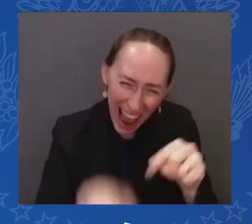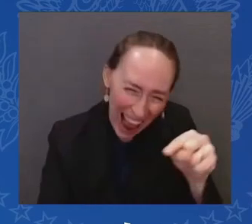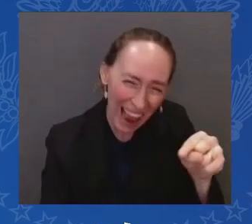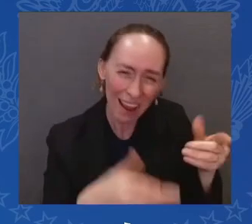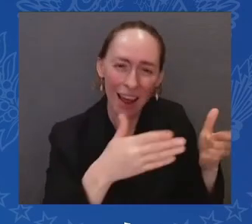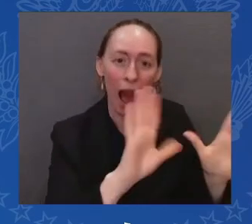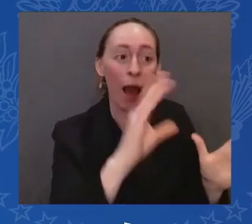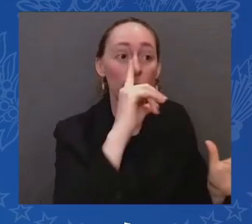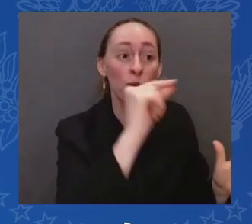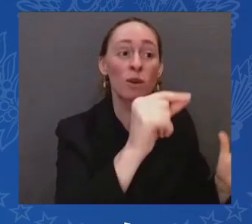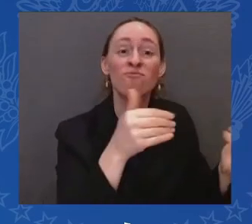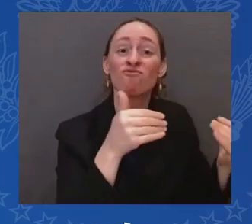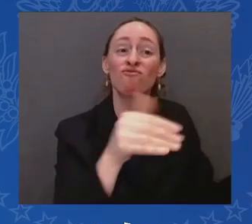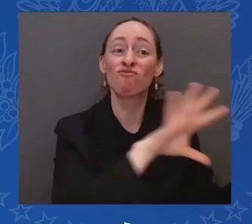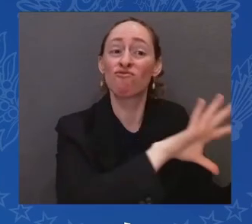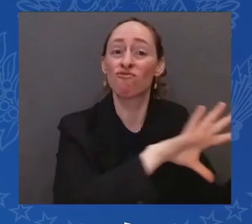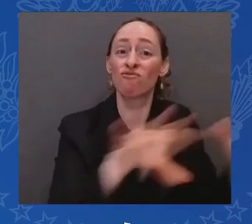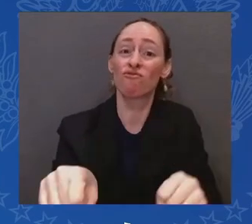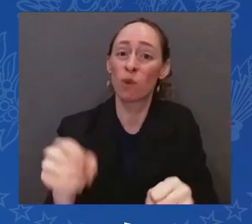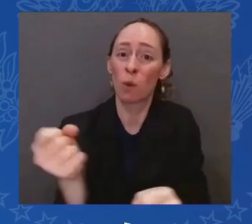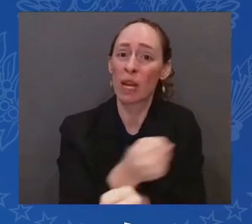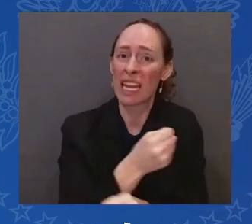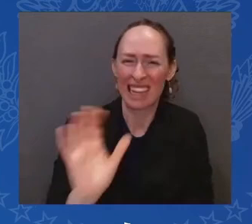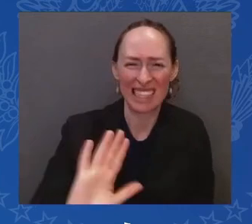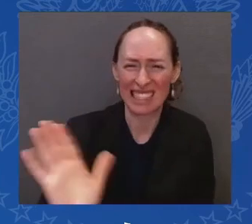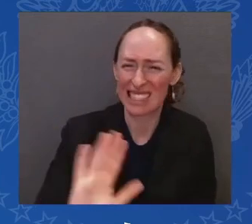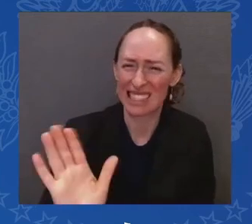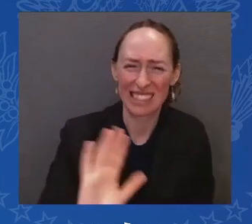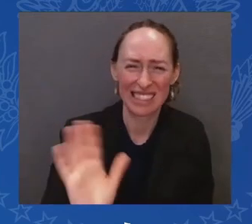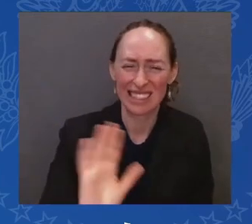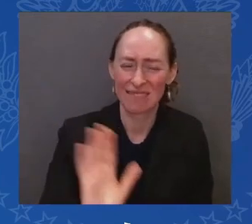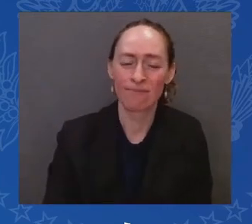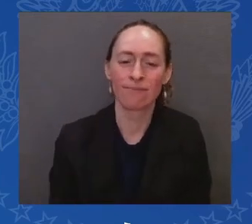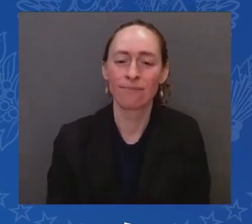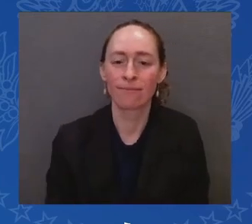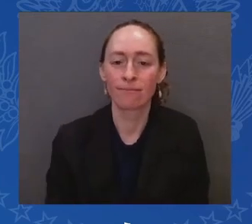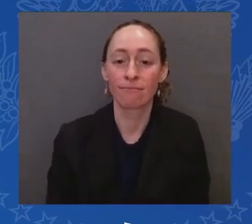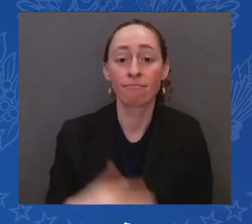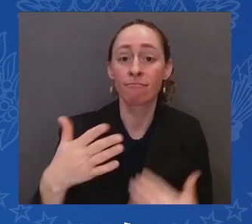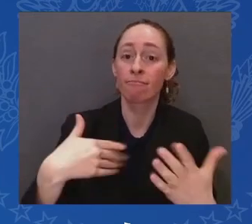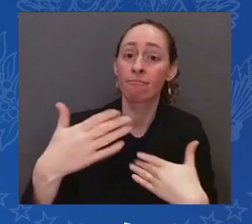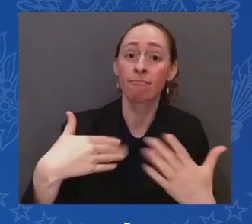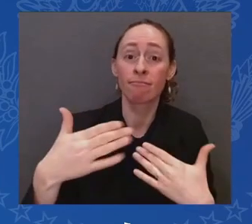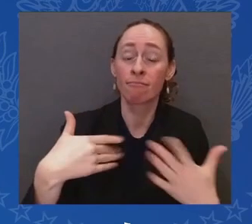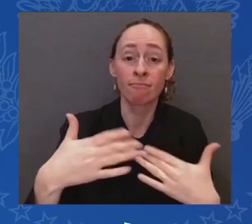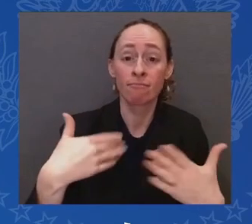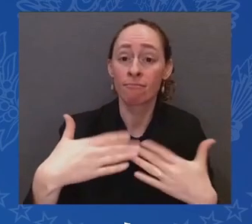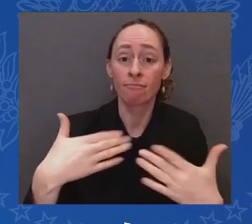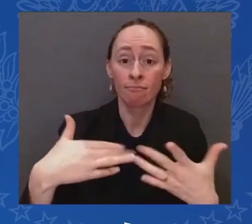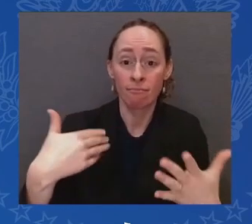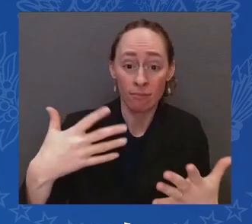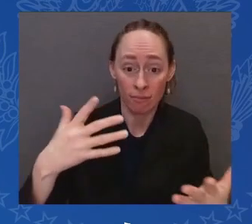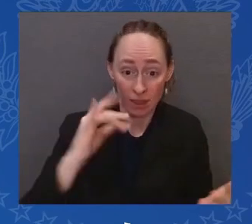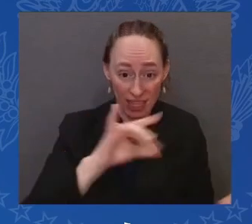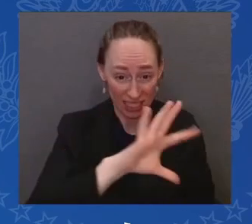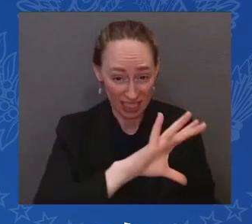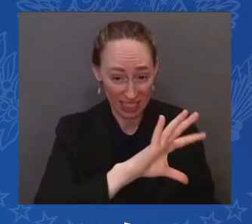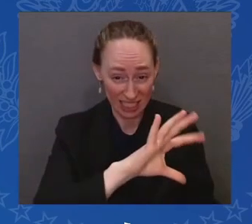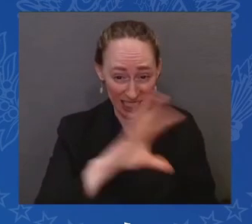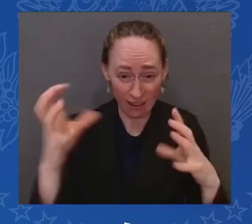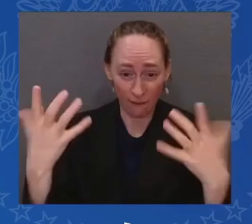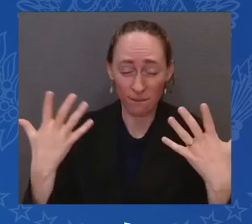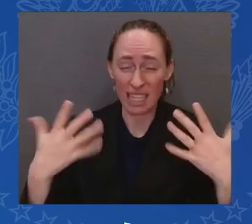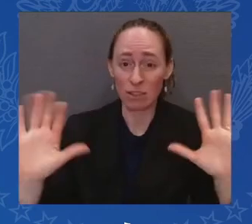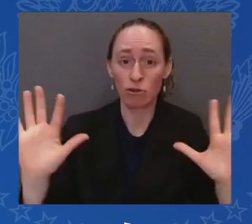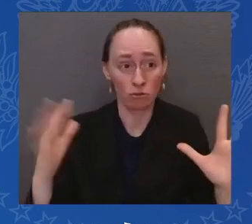ability to supply Ukraine clearly strengthens Putin's position. We've run out of money to be able to do that in terms of authorization.